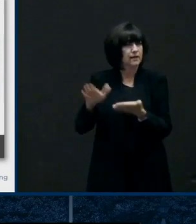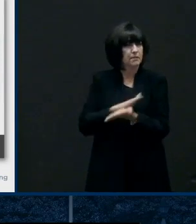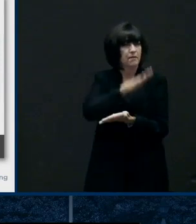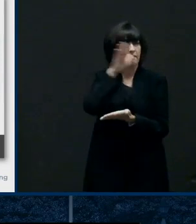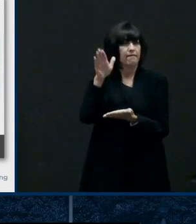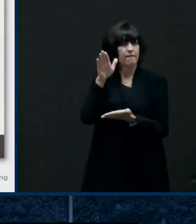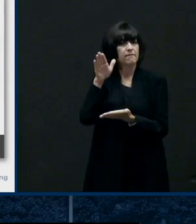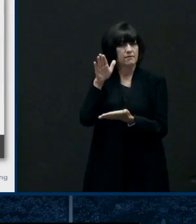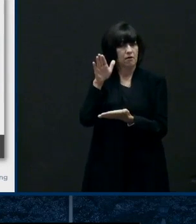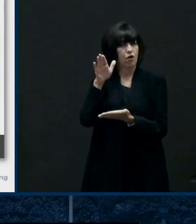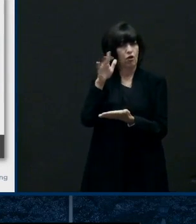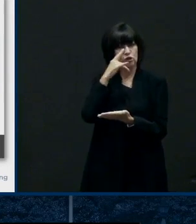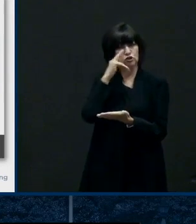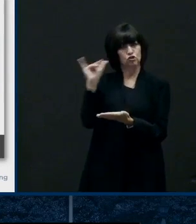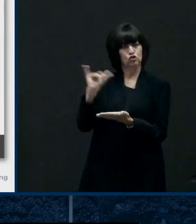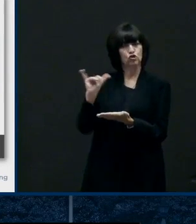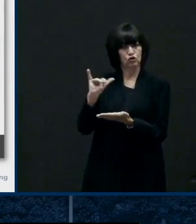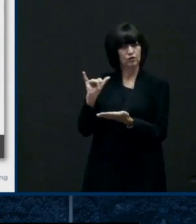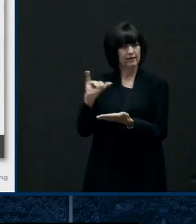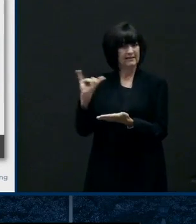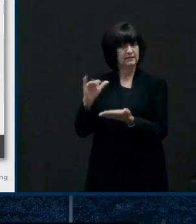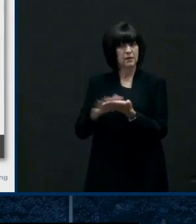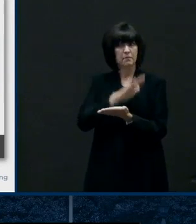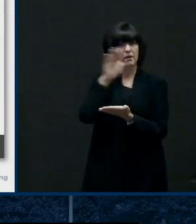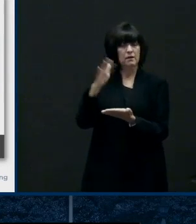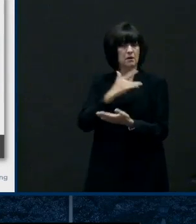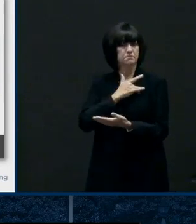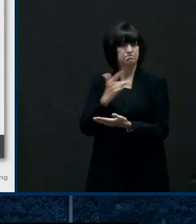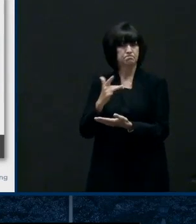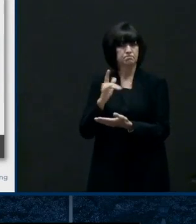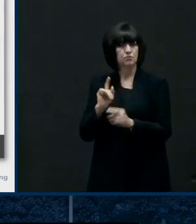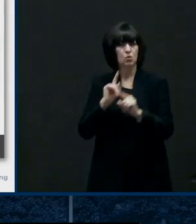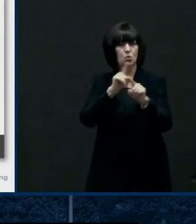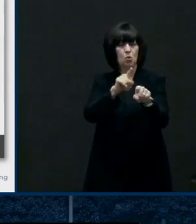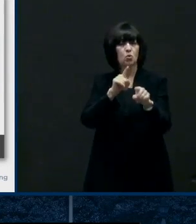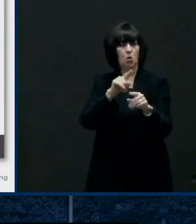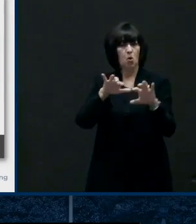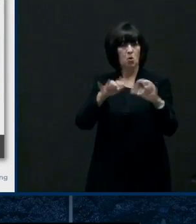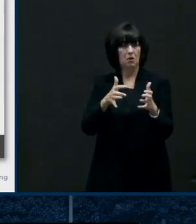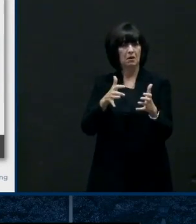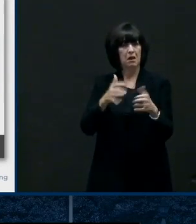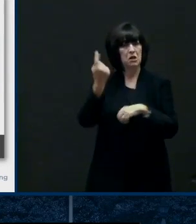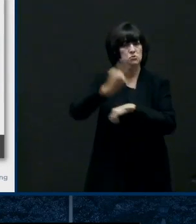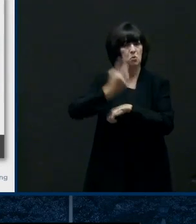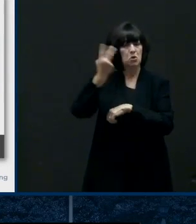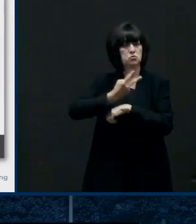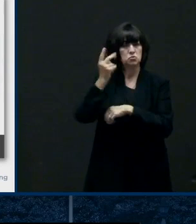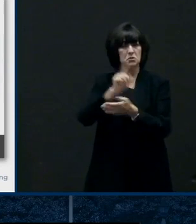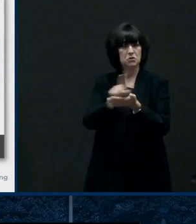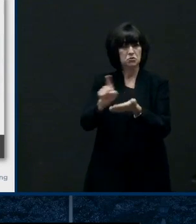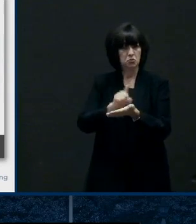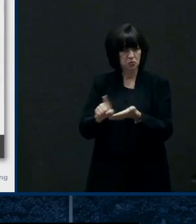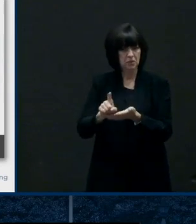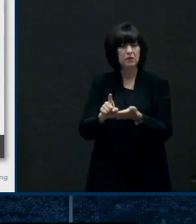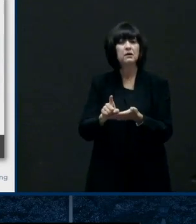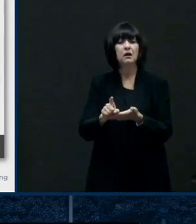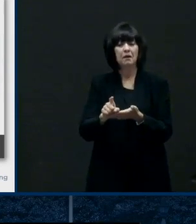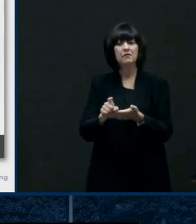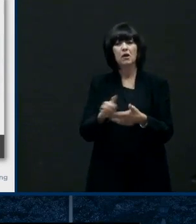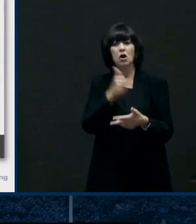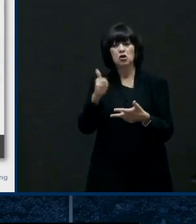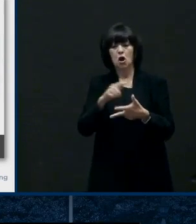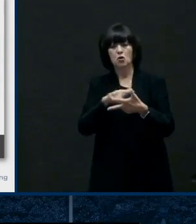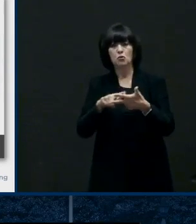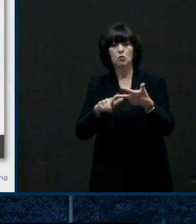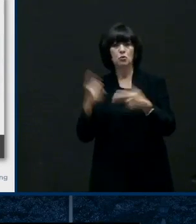where you go to class a couple days a week and then you you know you do your work at home and you're working on papers and uh and other